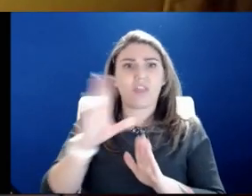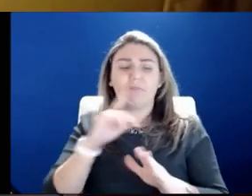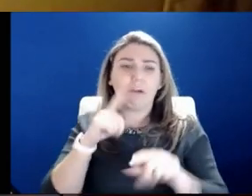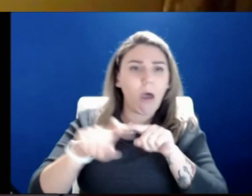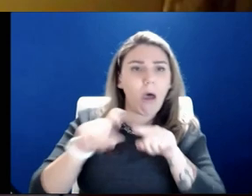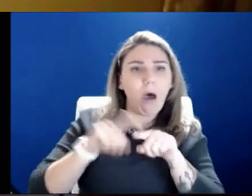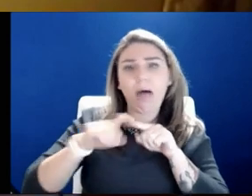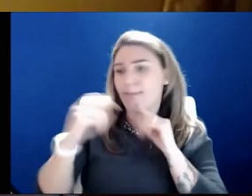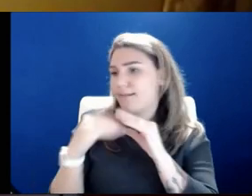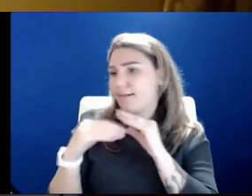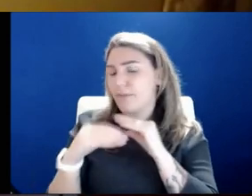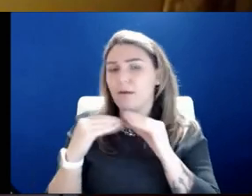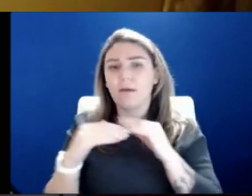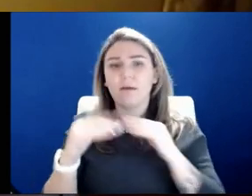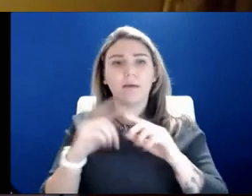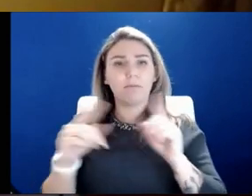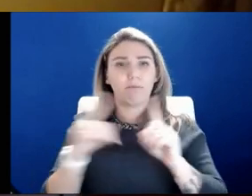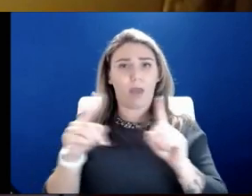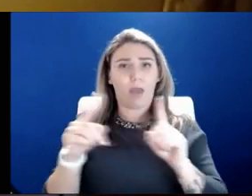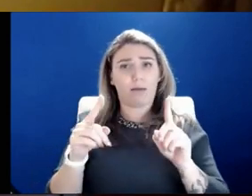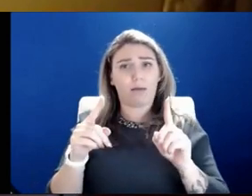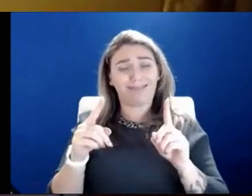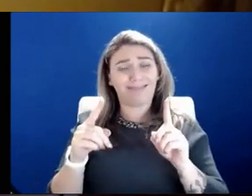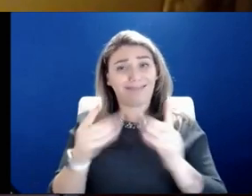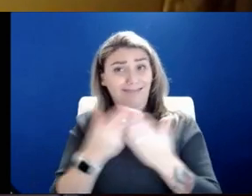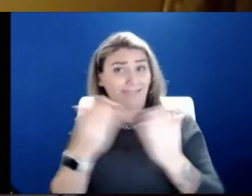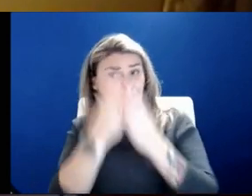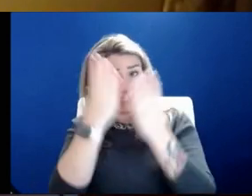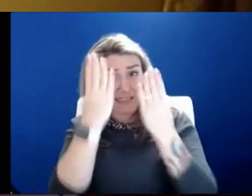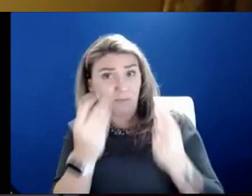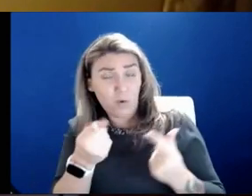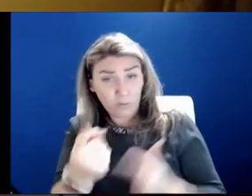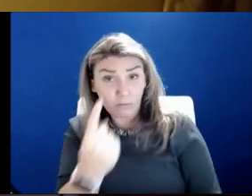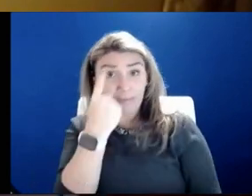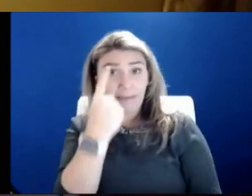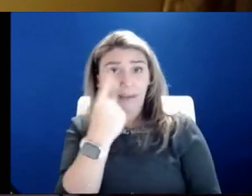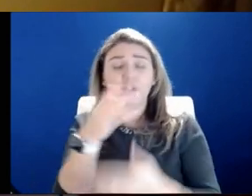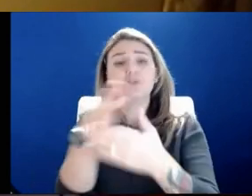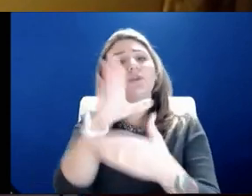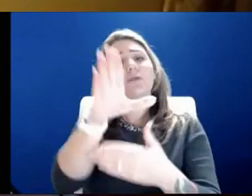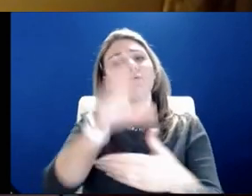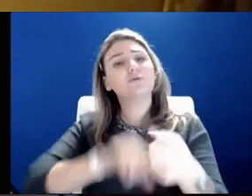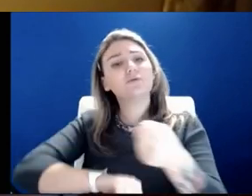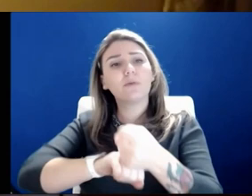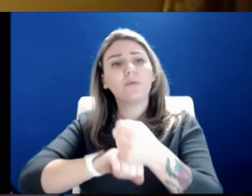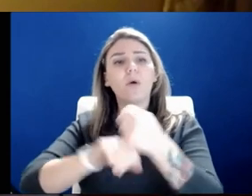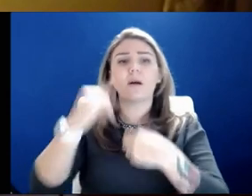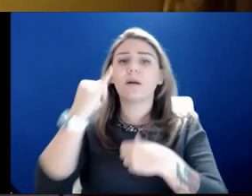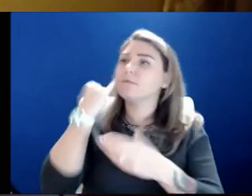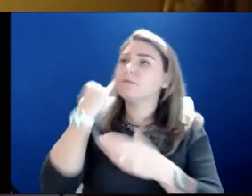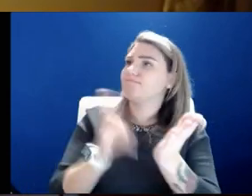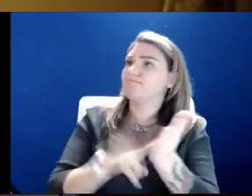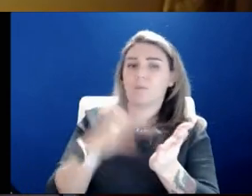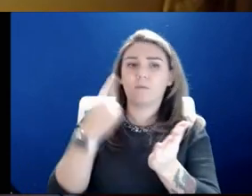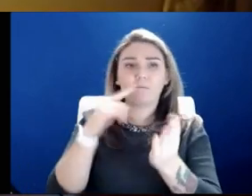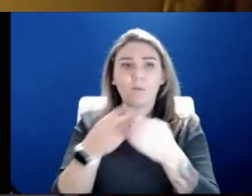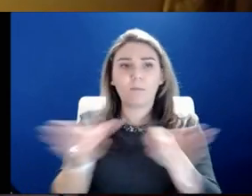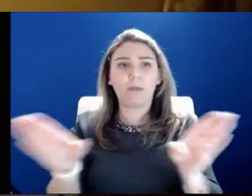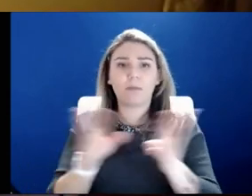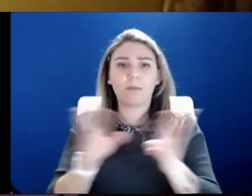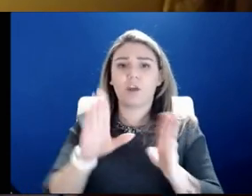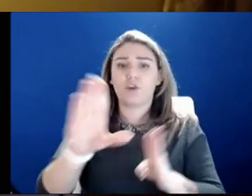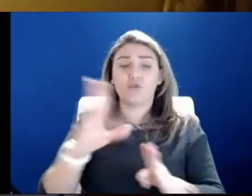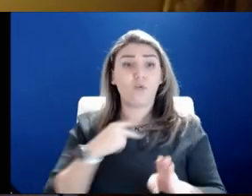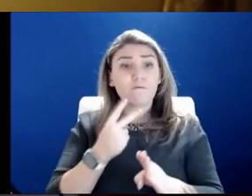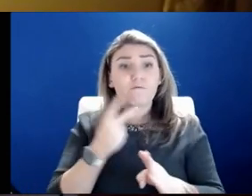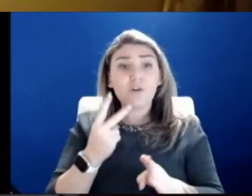You know, as you think these things are important, make sure you share that. Make sure you share your support. Make sure you can get signed up for public comment. You make your voice heard